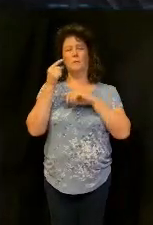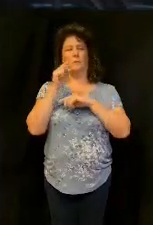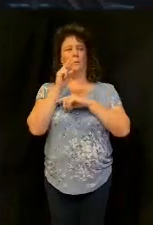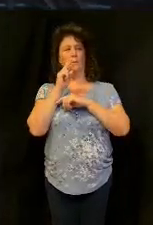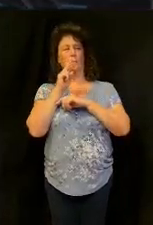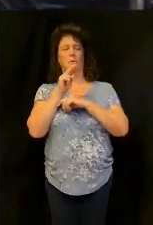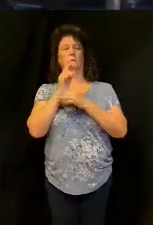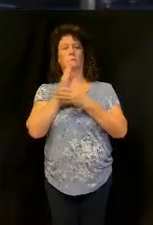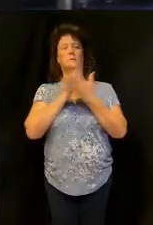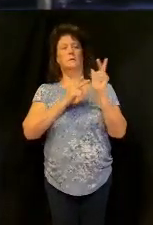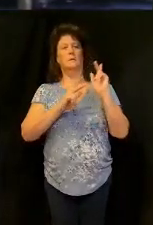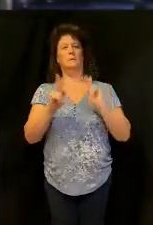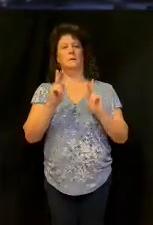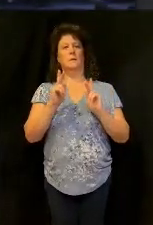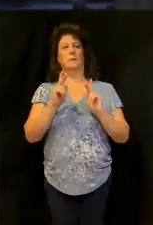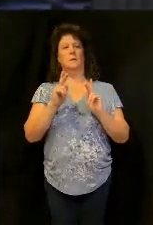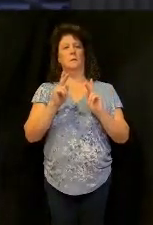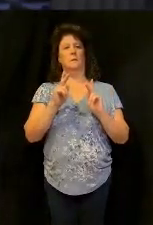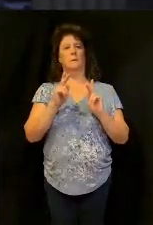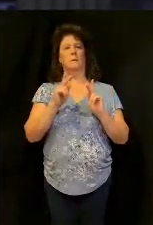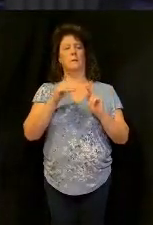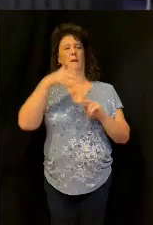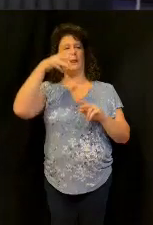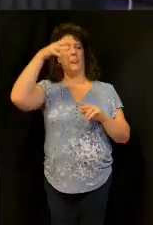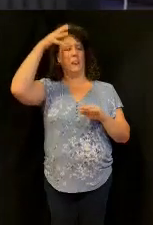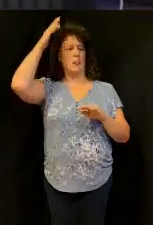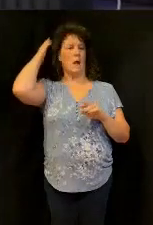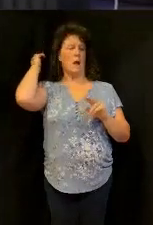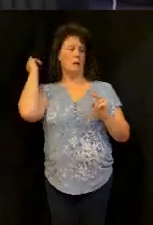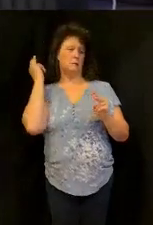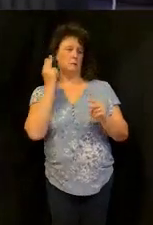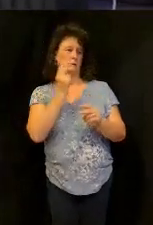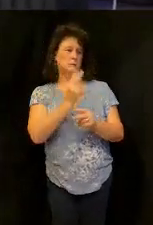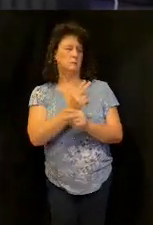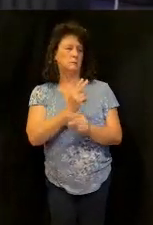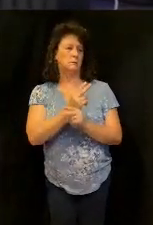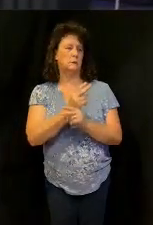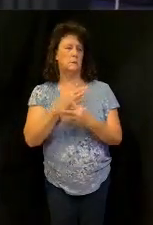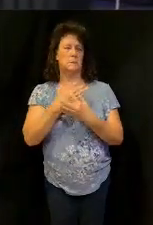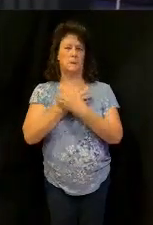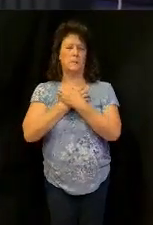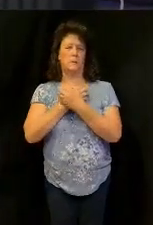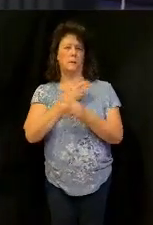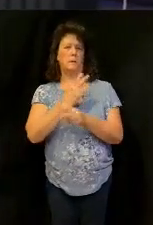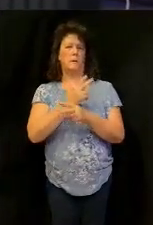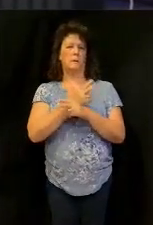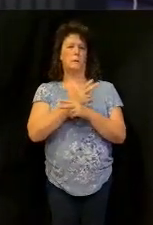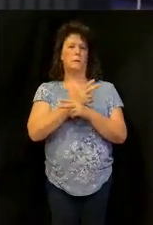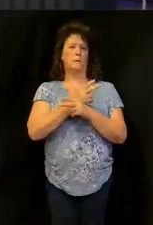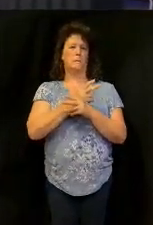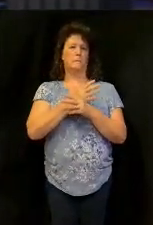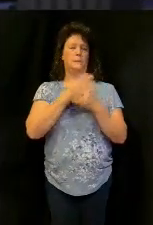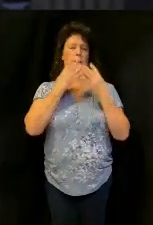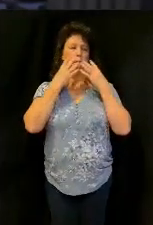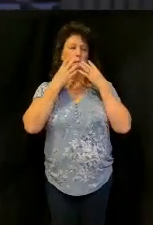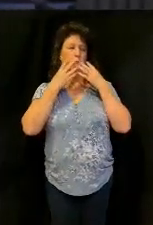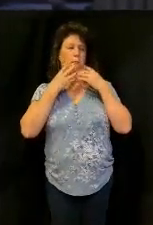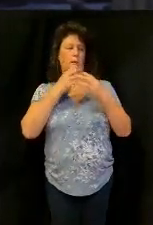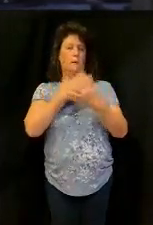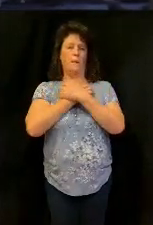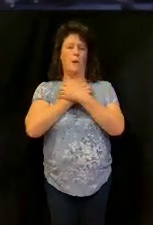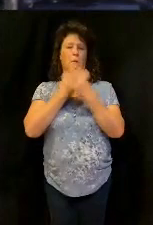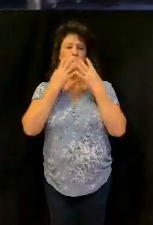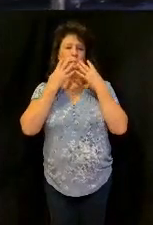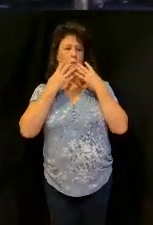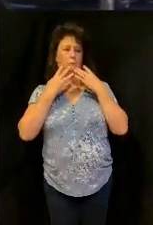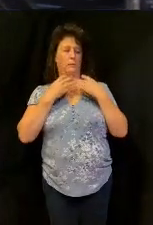these lion tamers, or these bear tamers, you know, I mean, they're, you know, these big old grizzly bears are slobbering all over them, you know what